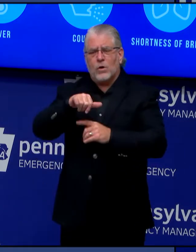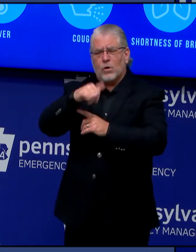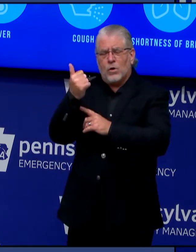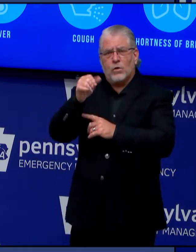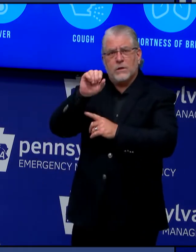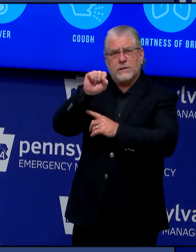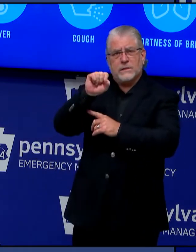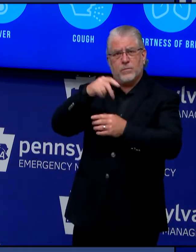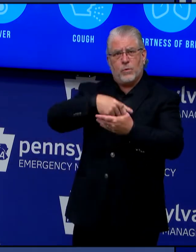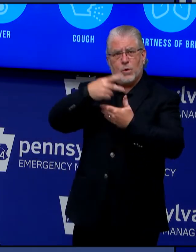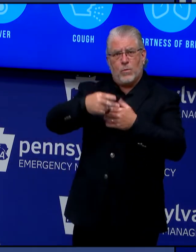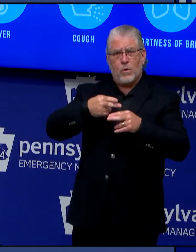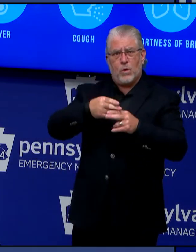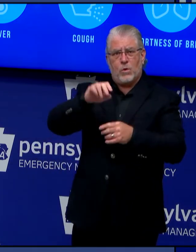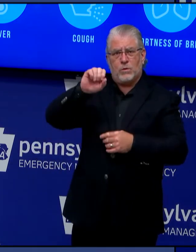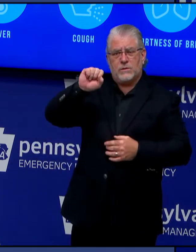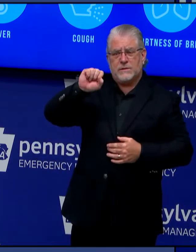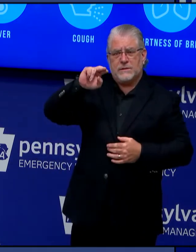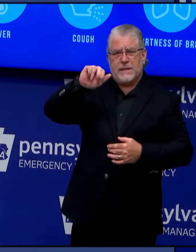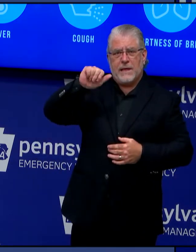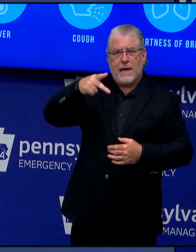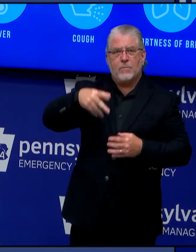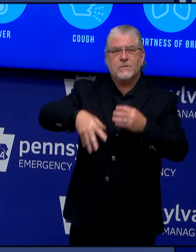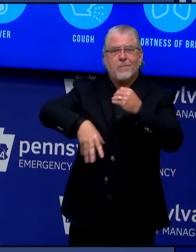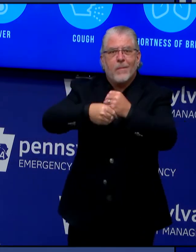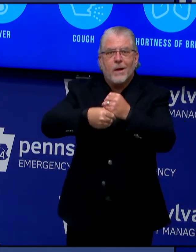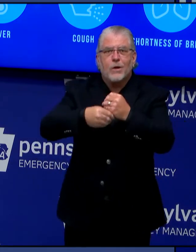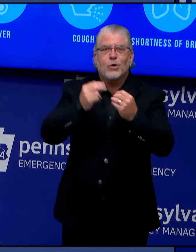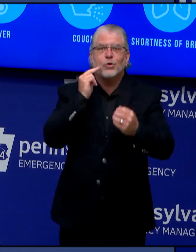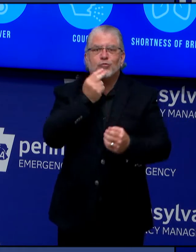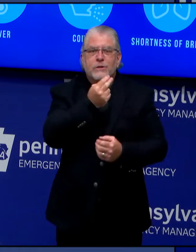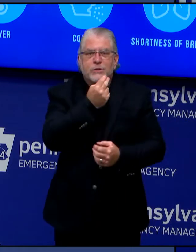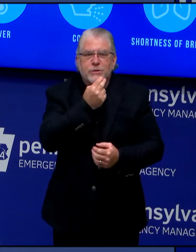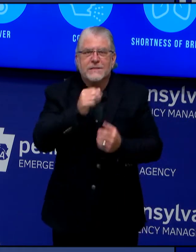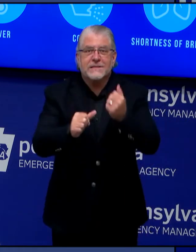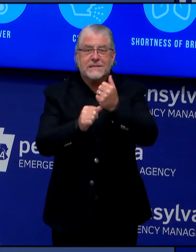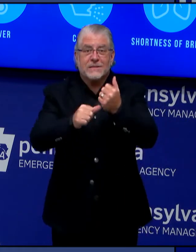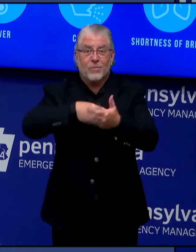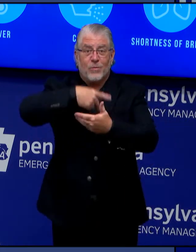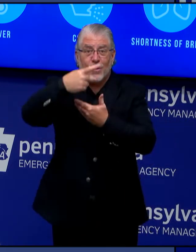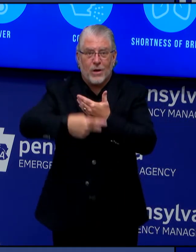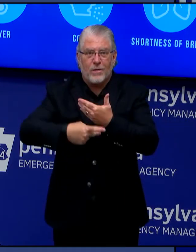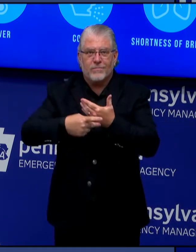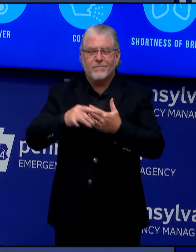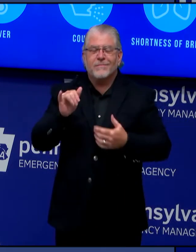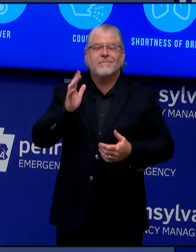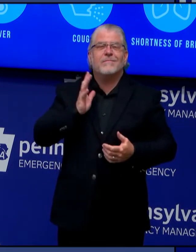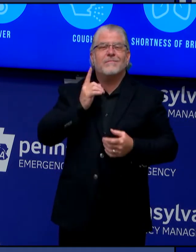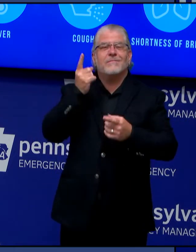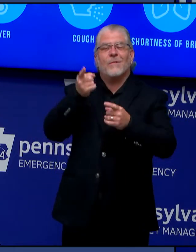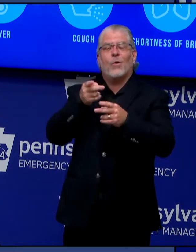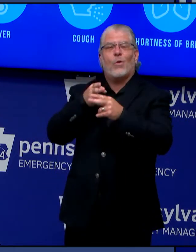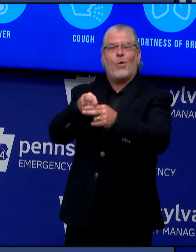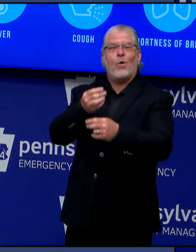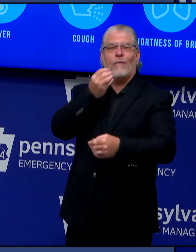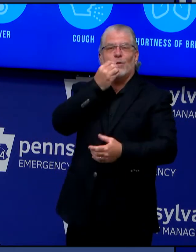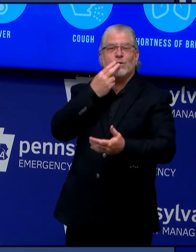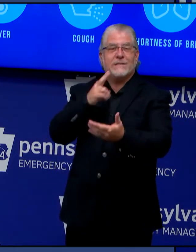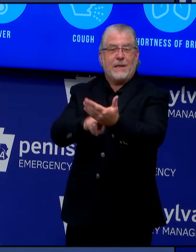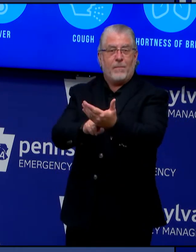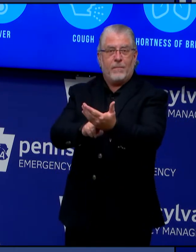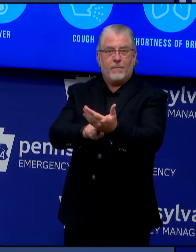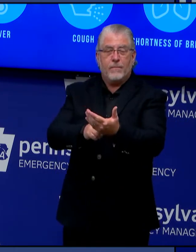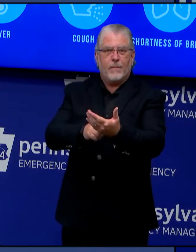SNAP and formerly known as Food Stamps. About 1.8 million Pennsylvanians buy some of their groceries with SNAP